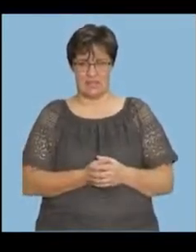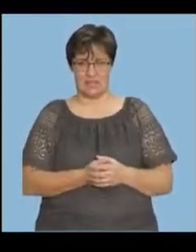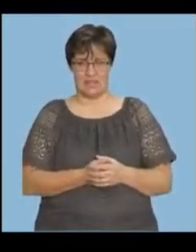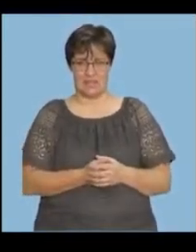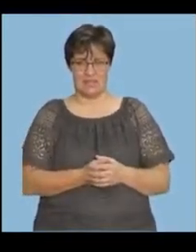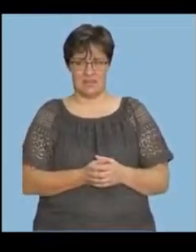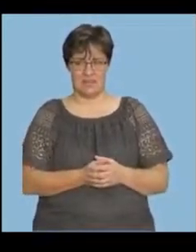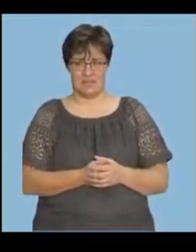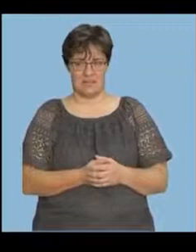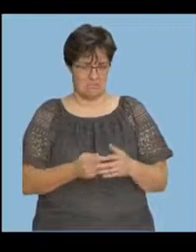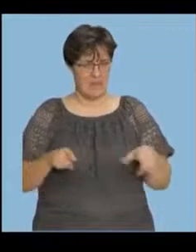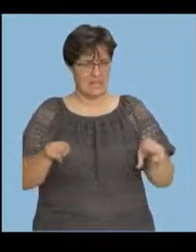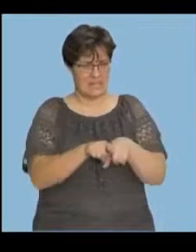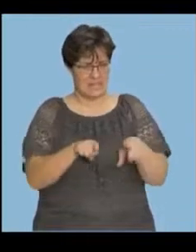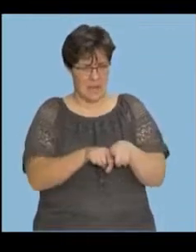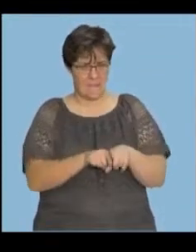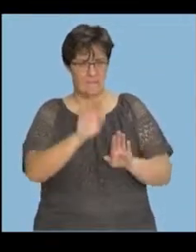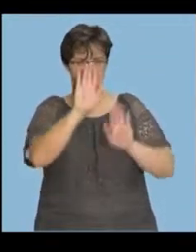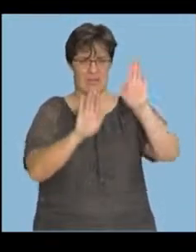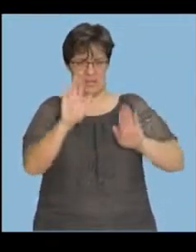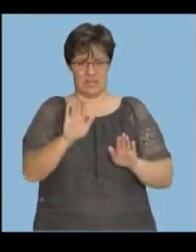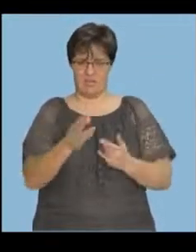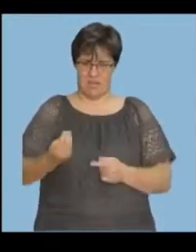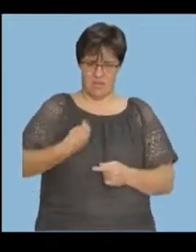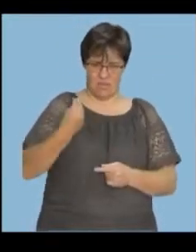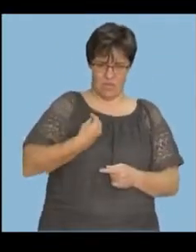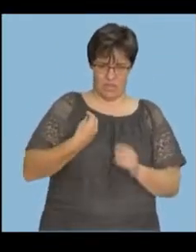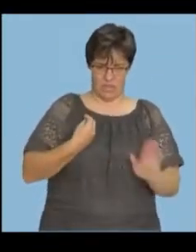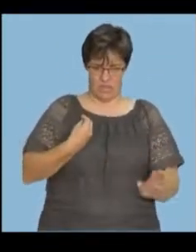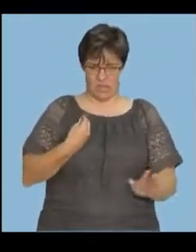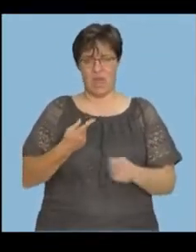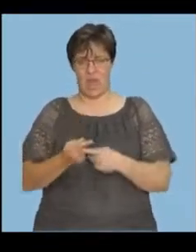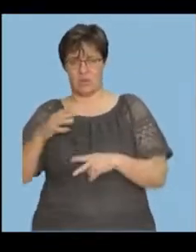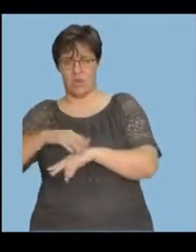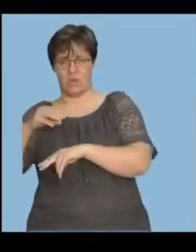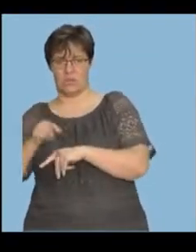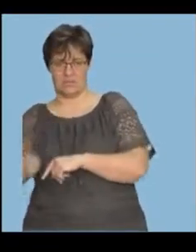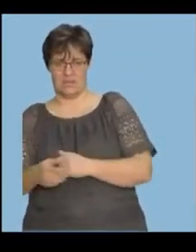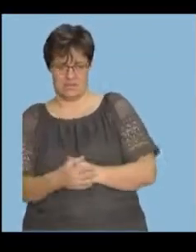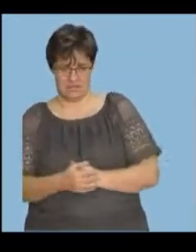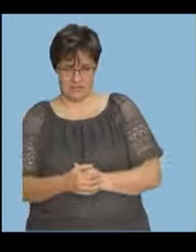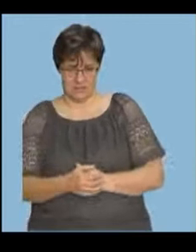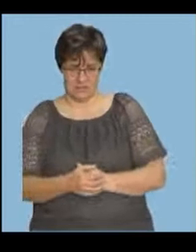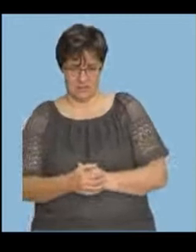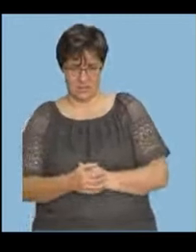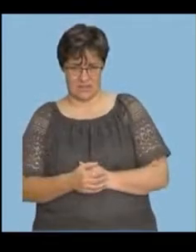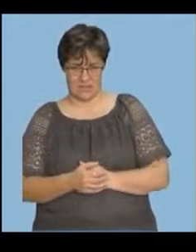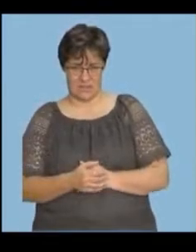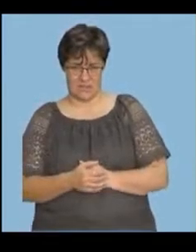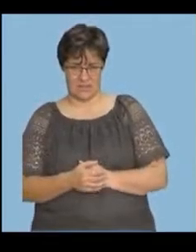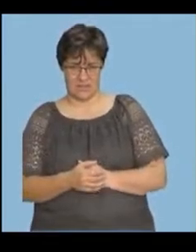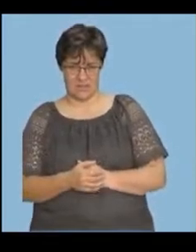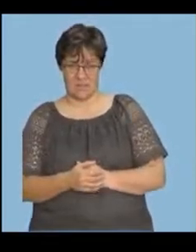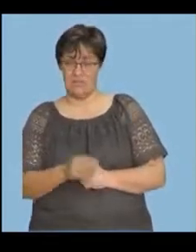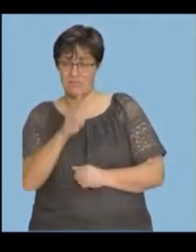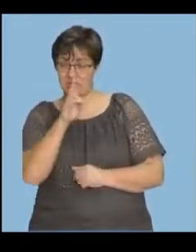I mean, there's the same pattern between young people and all the old girls. But, we can see that